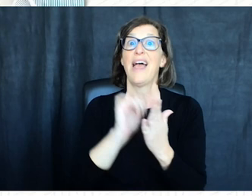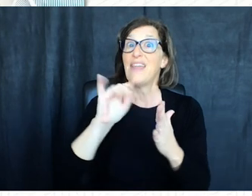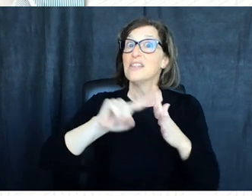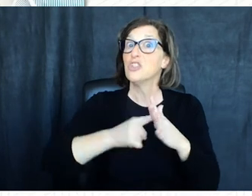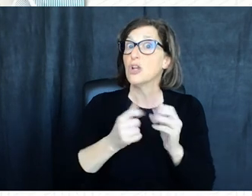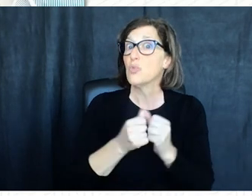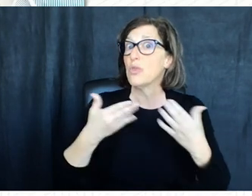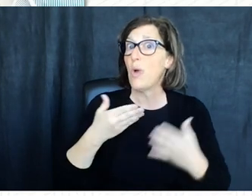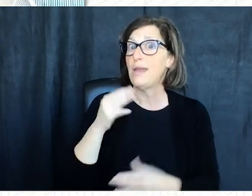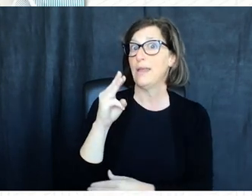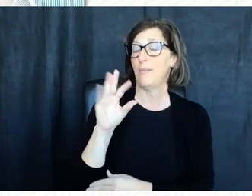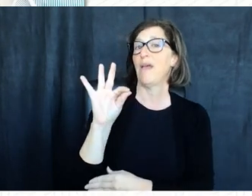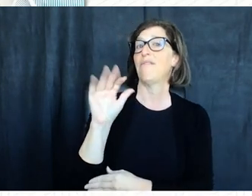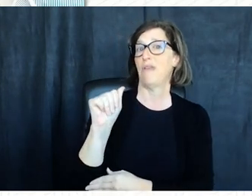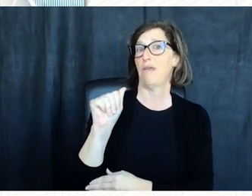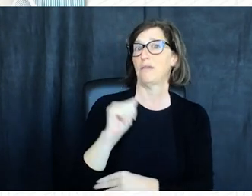mfa